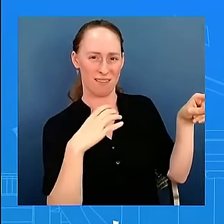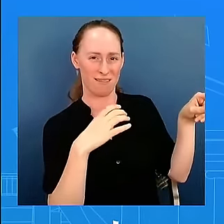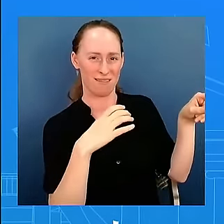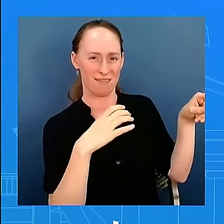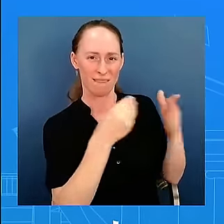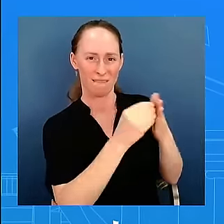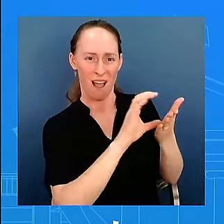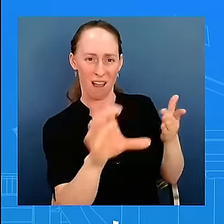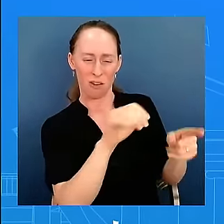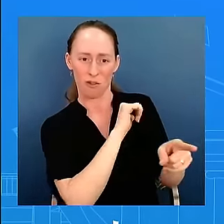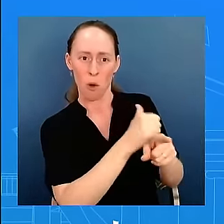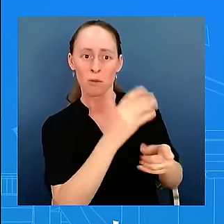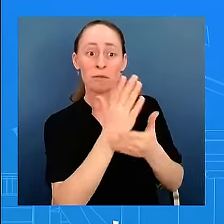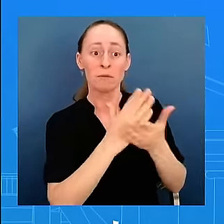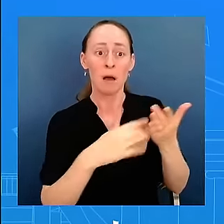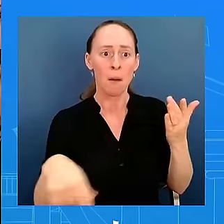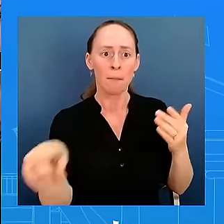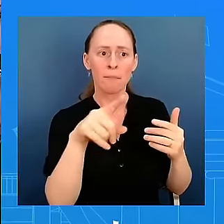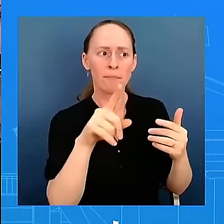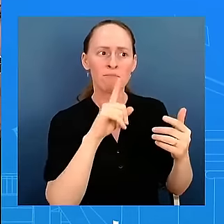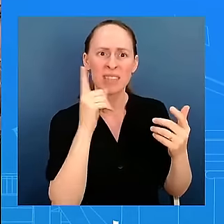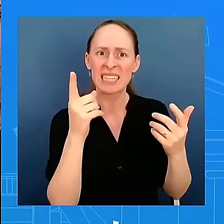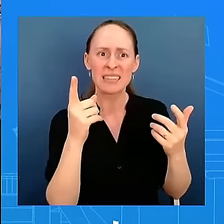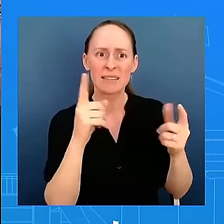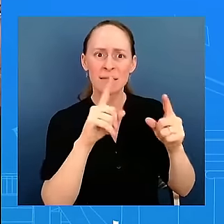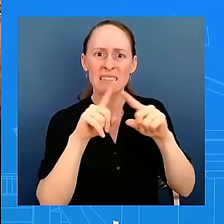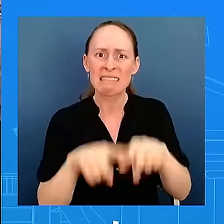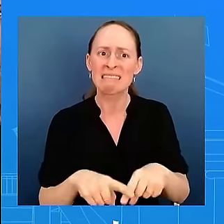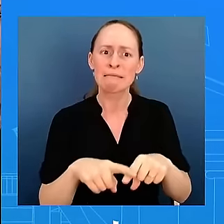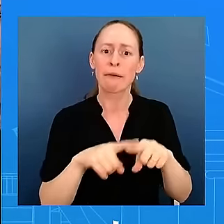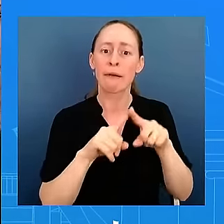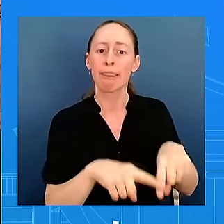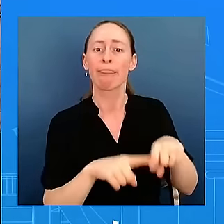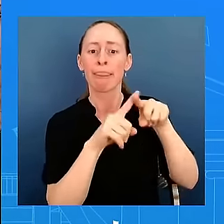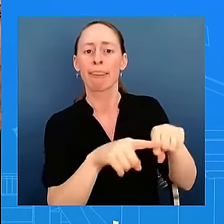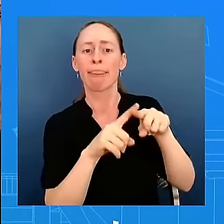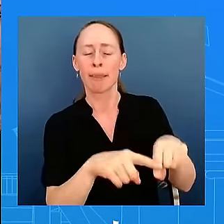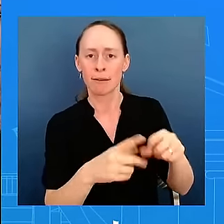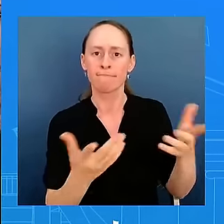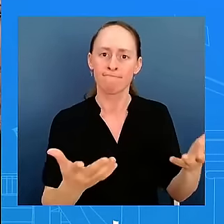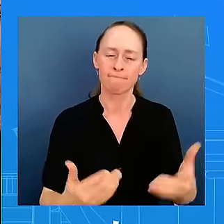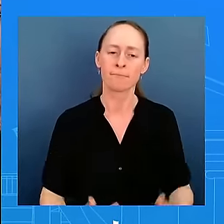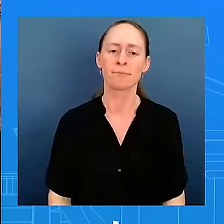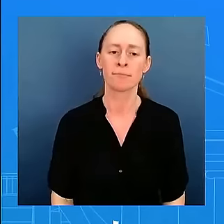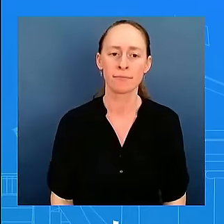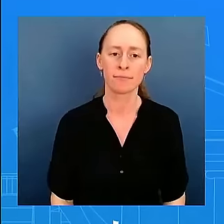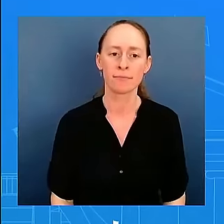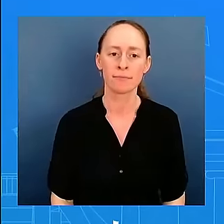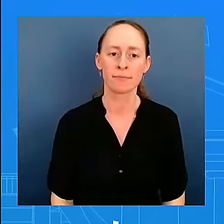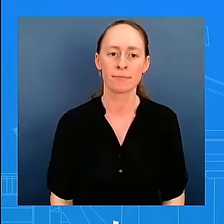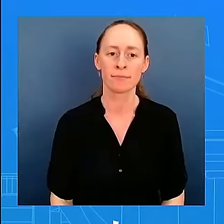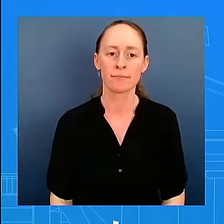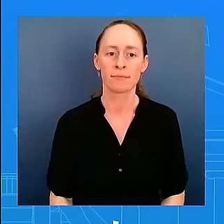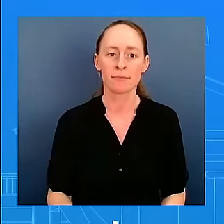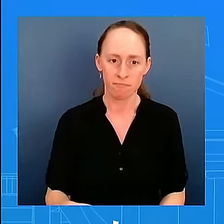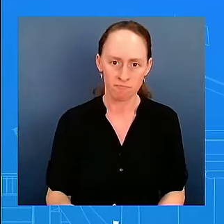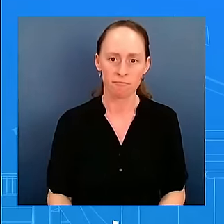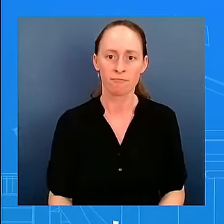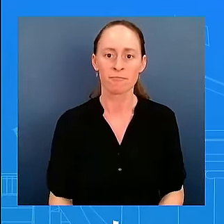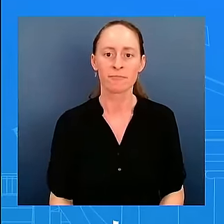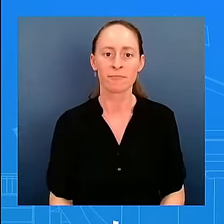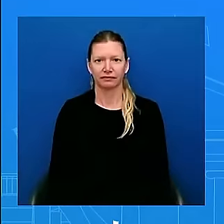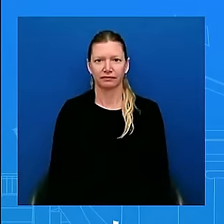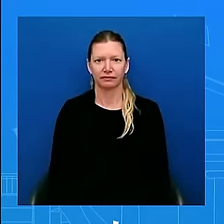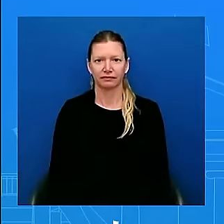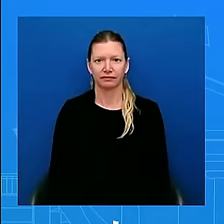UNRWA's cooperation and support on the ground. And the government's position is that those are claims and charges, right? Claims and charges. Some